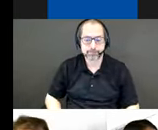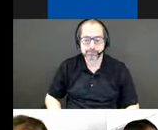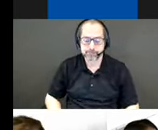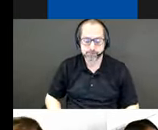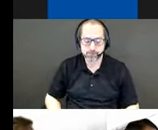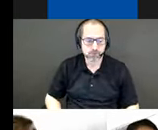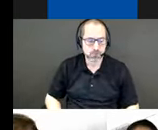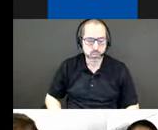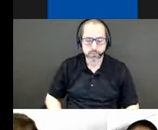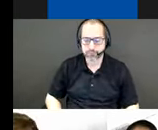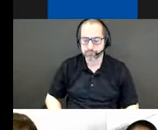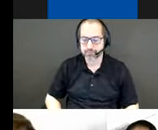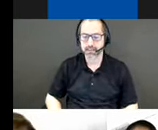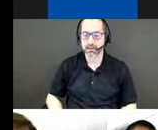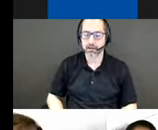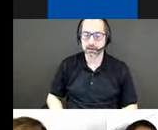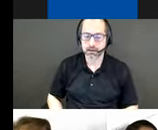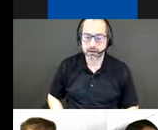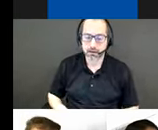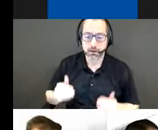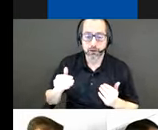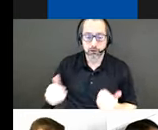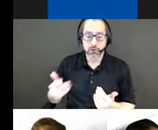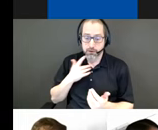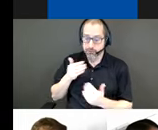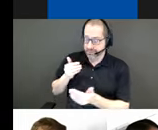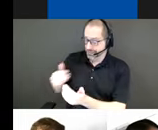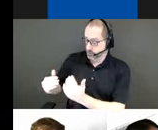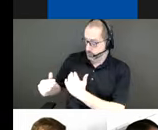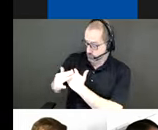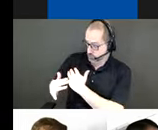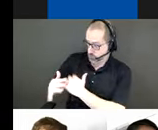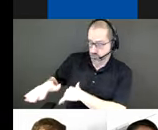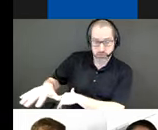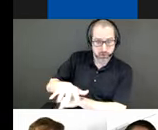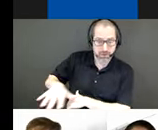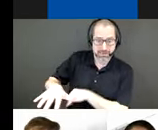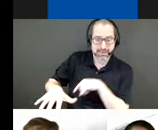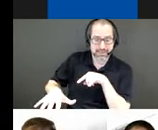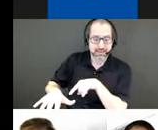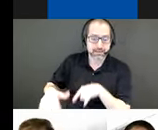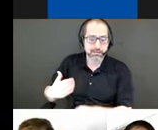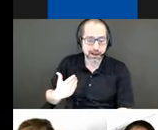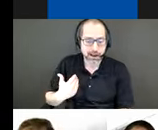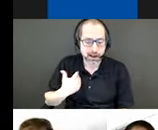Awakening the Shore is a public realm transformation that articulates our broader journey to a more sustainable, humane,